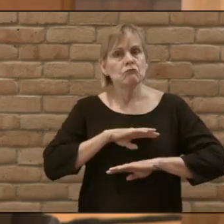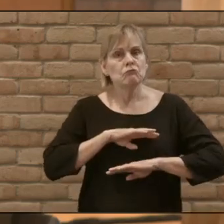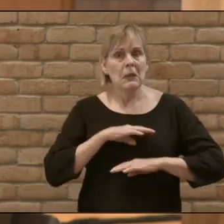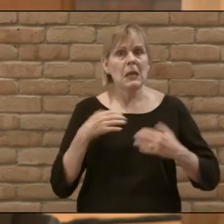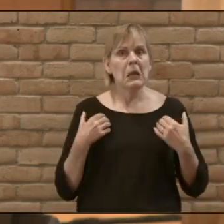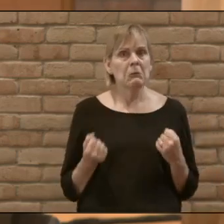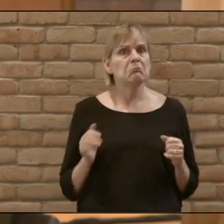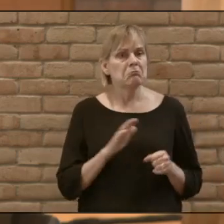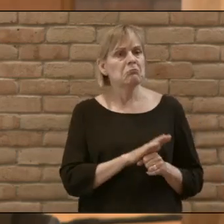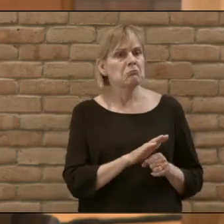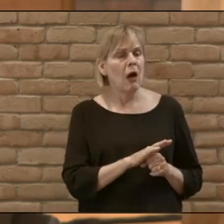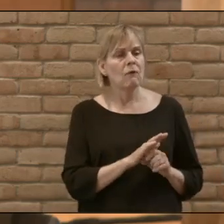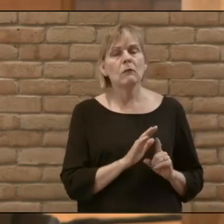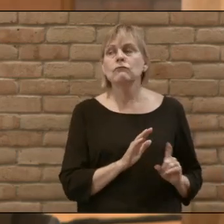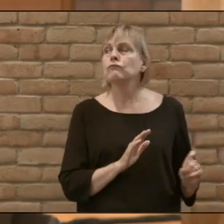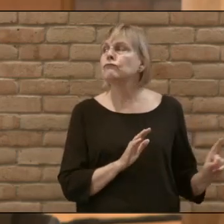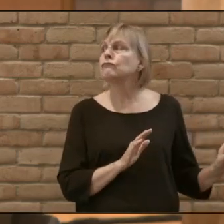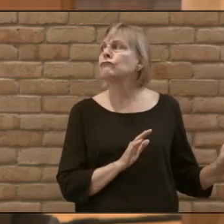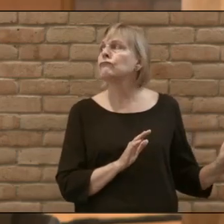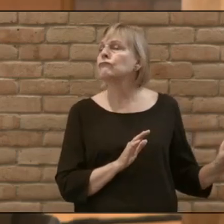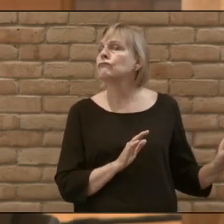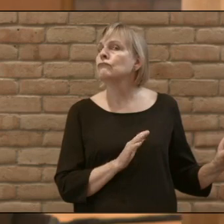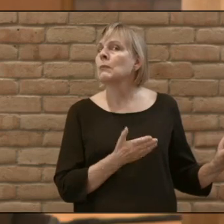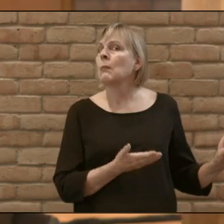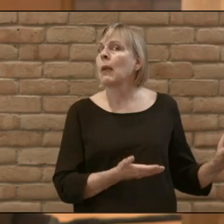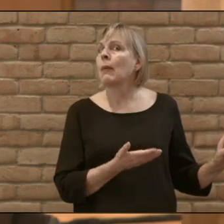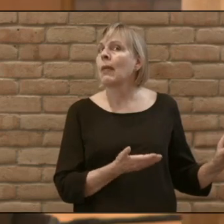healed and sneak away maybe